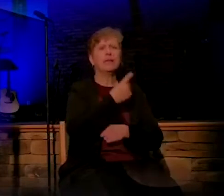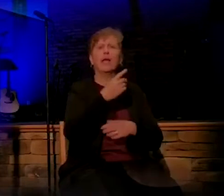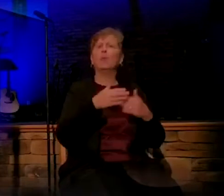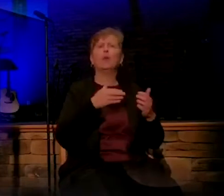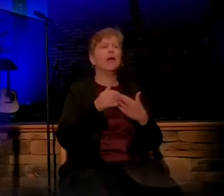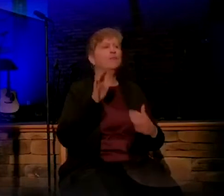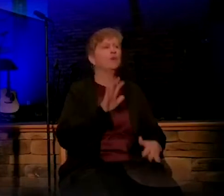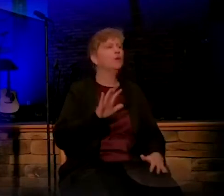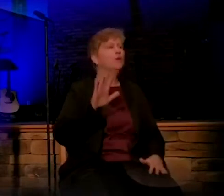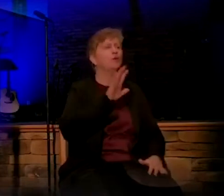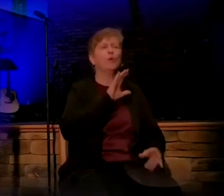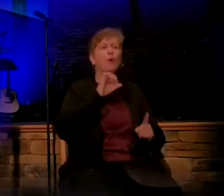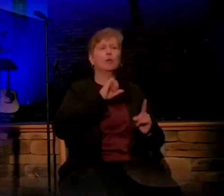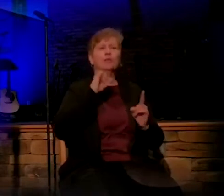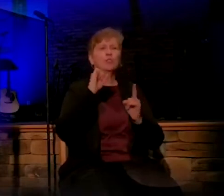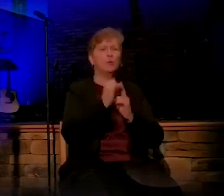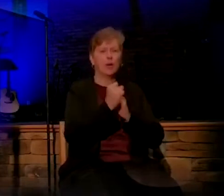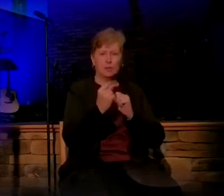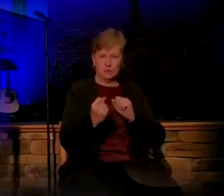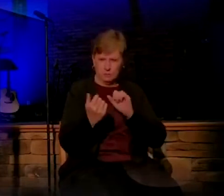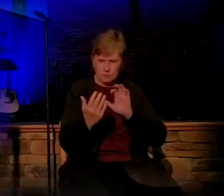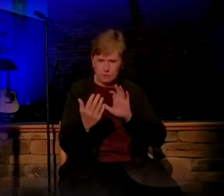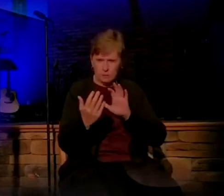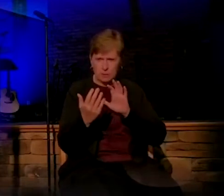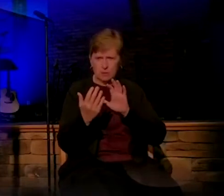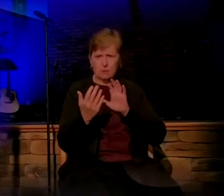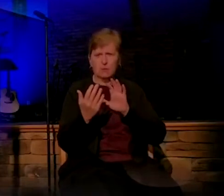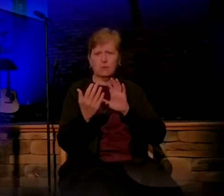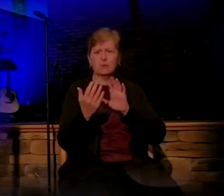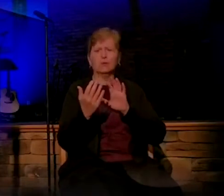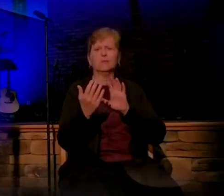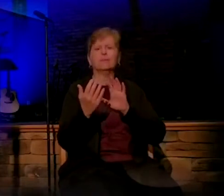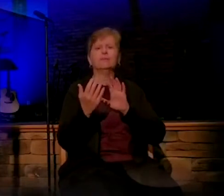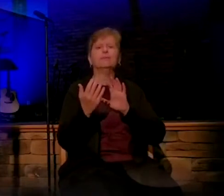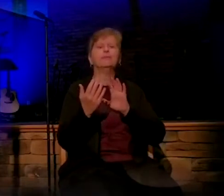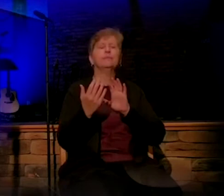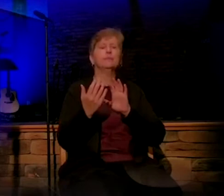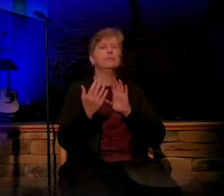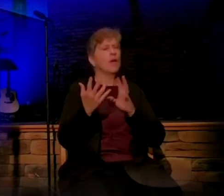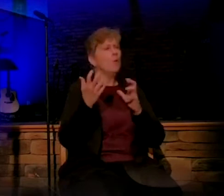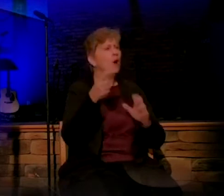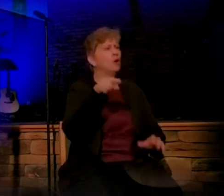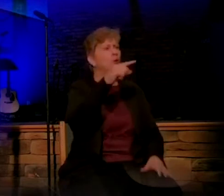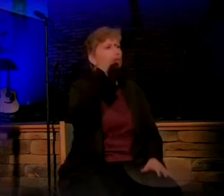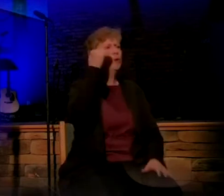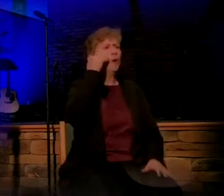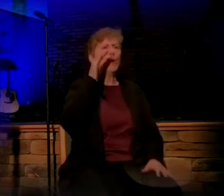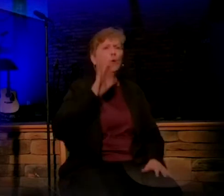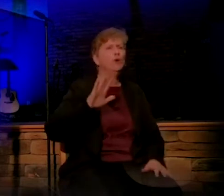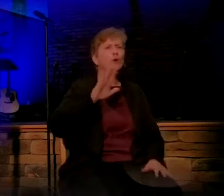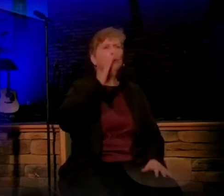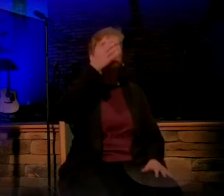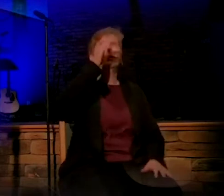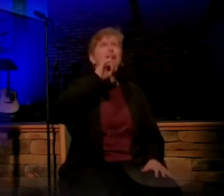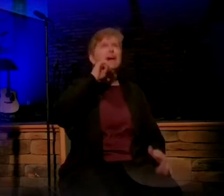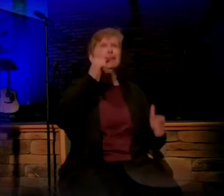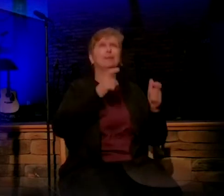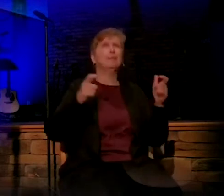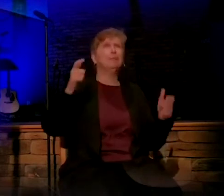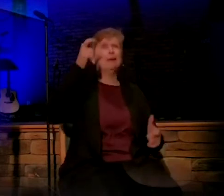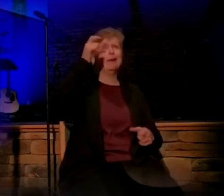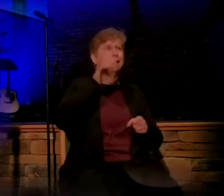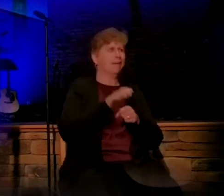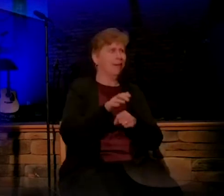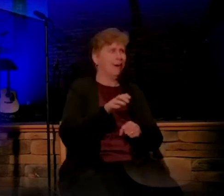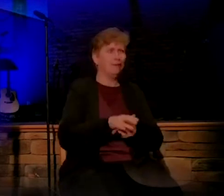is confronting you today, I just want you to know that your God, he is big enough, he is strong